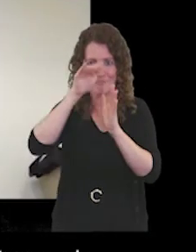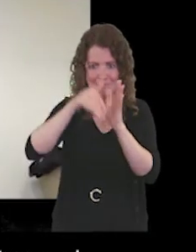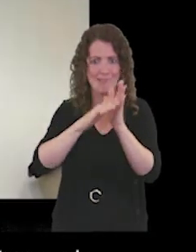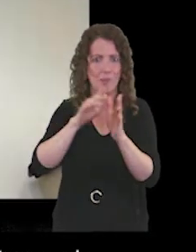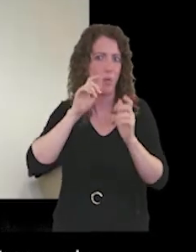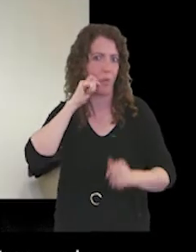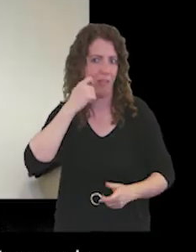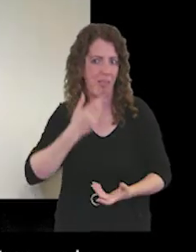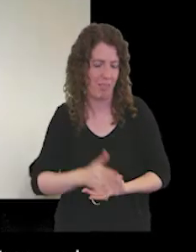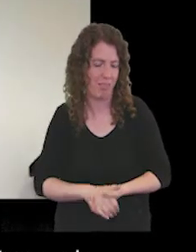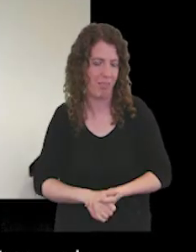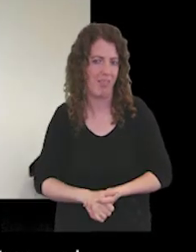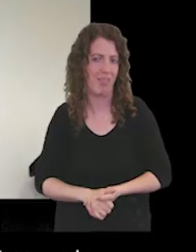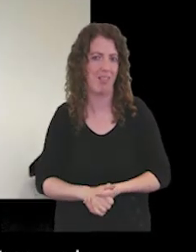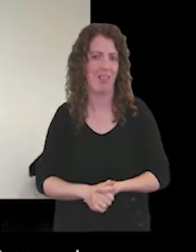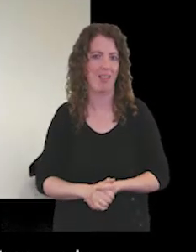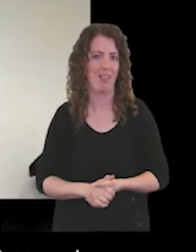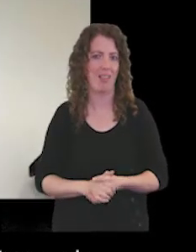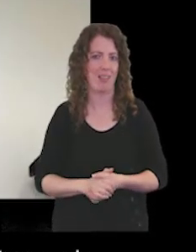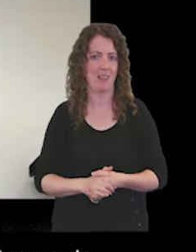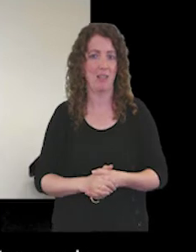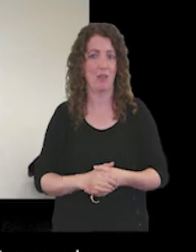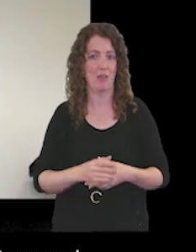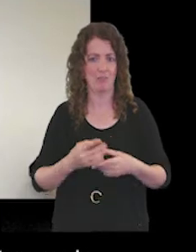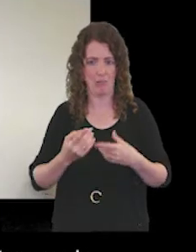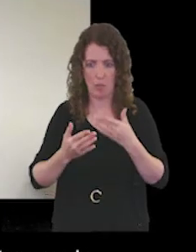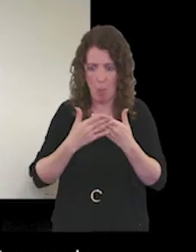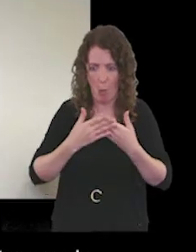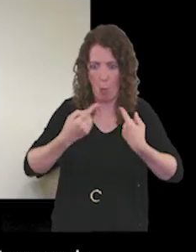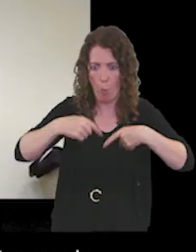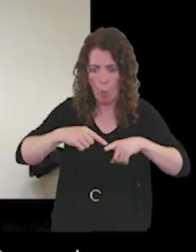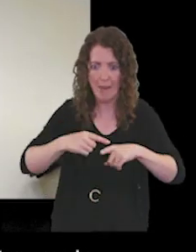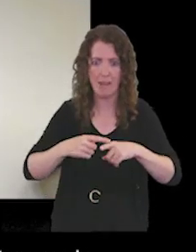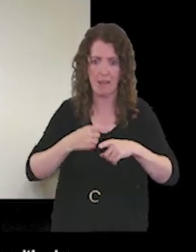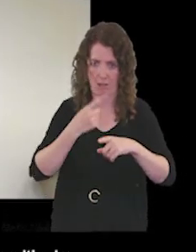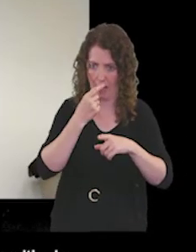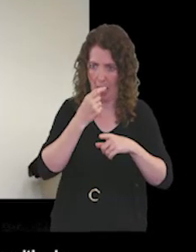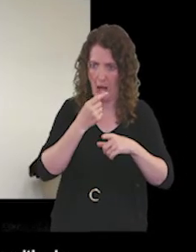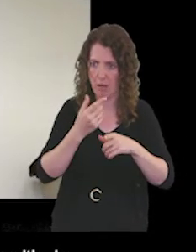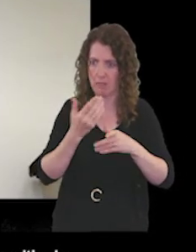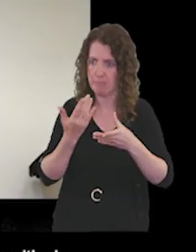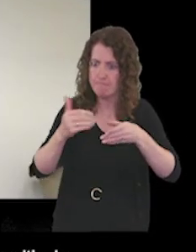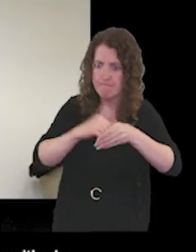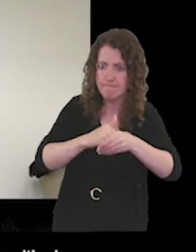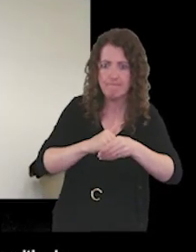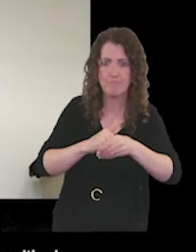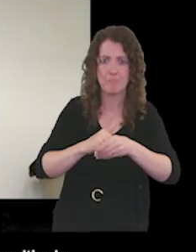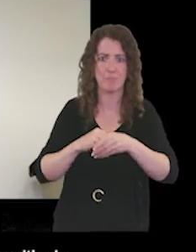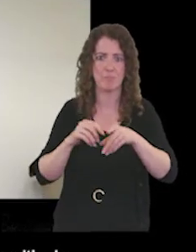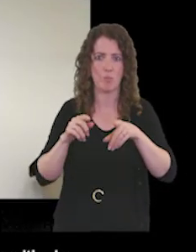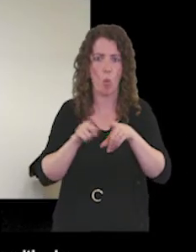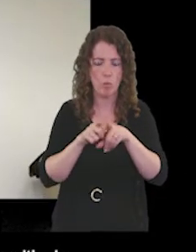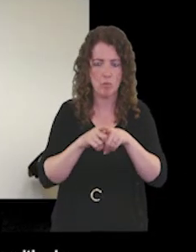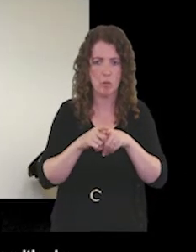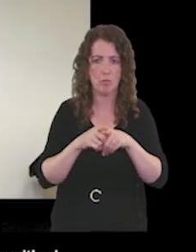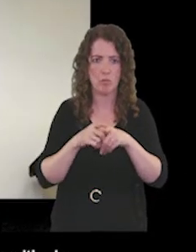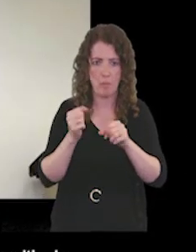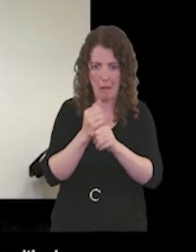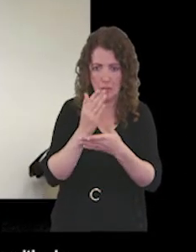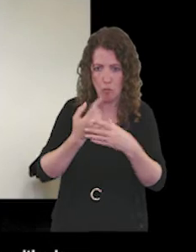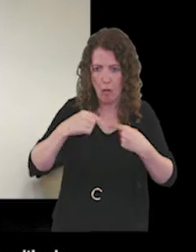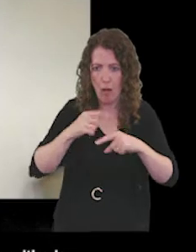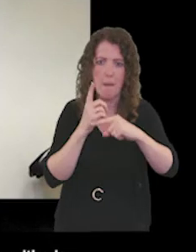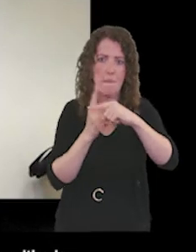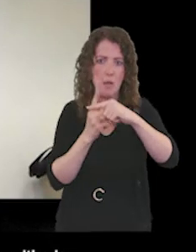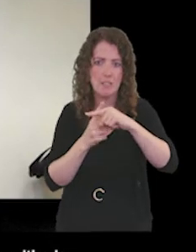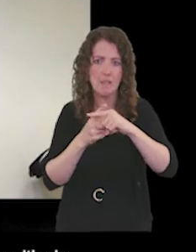and as you say the more that we can do um not only to be part of that but to be playing in really positively and influencing